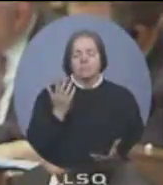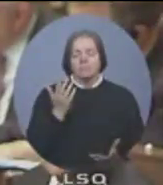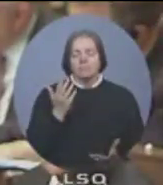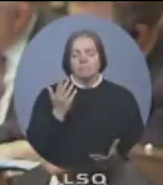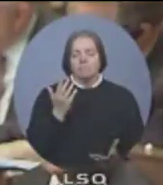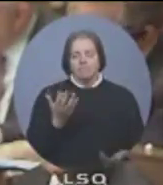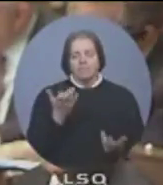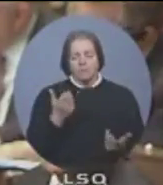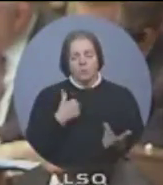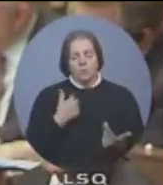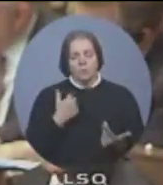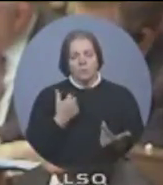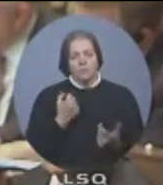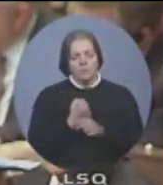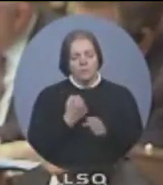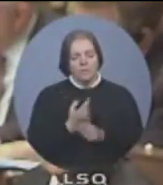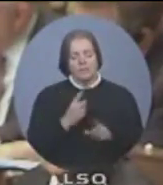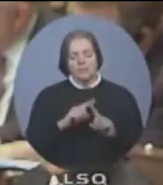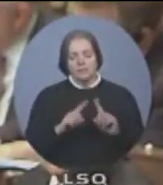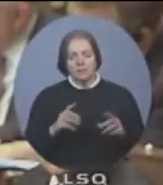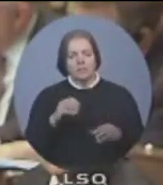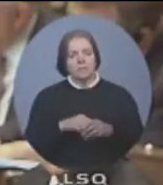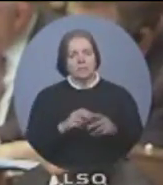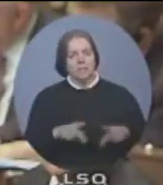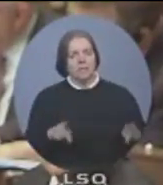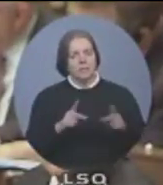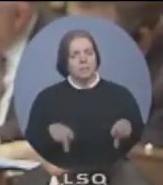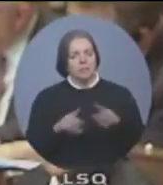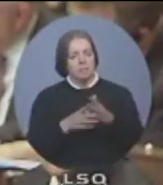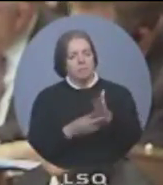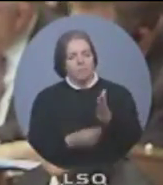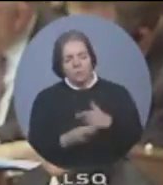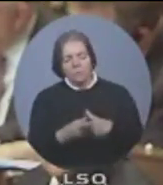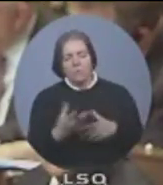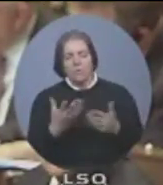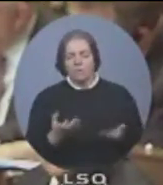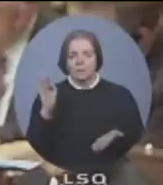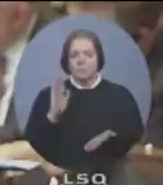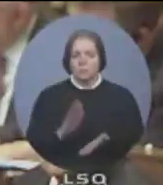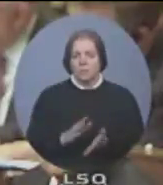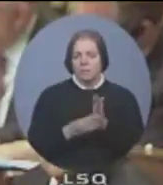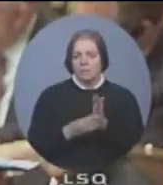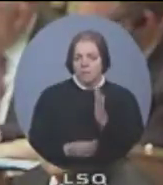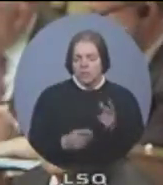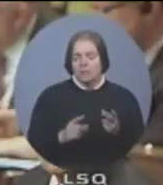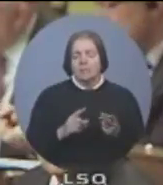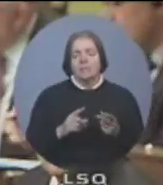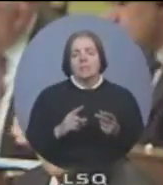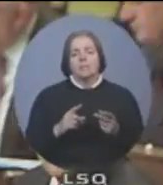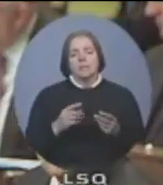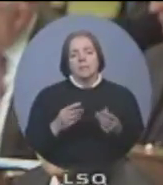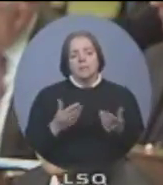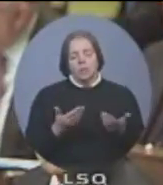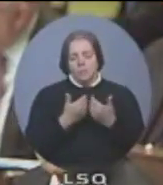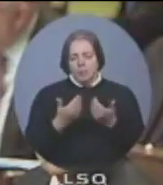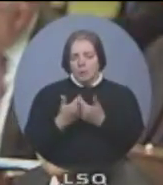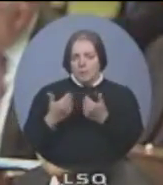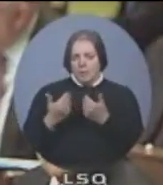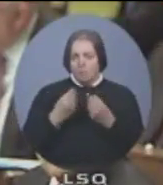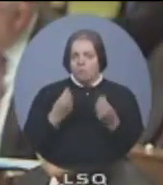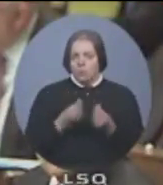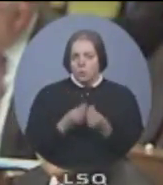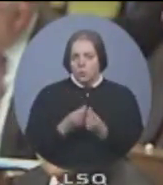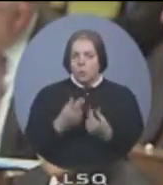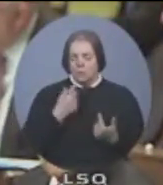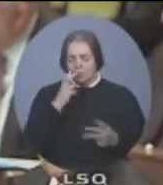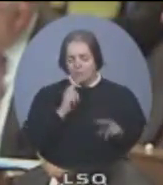developing countries, and we are reducing poverty. And we do receive many worthwhile proposals. I want to assure the House and all